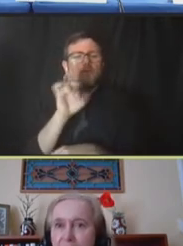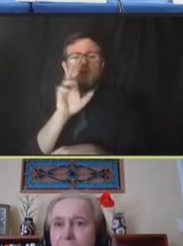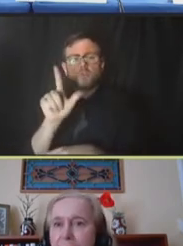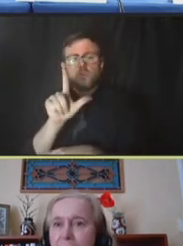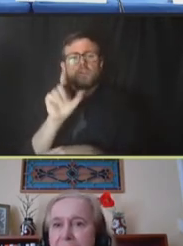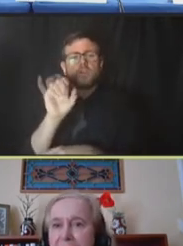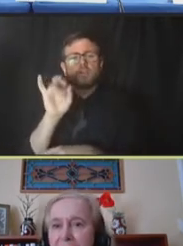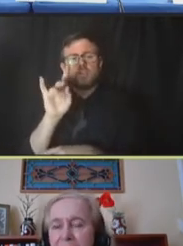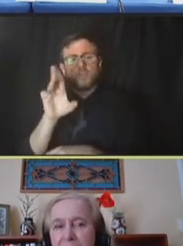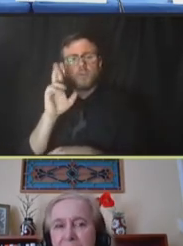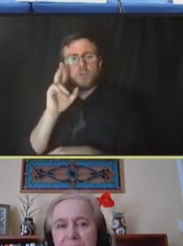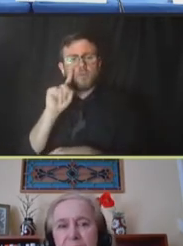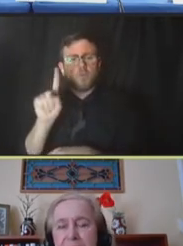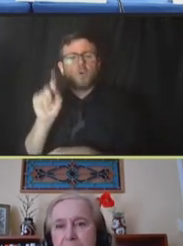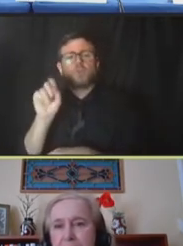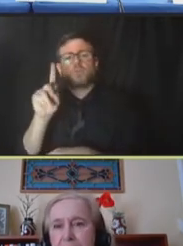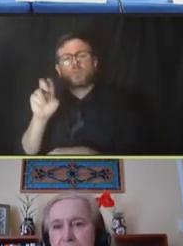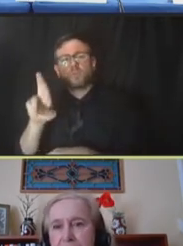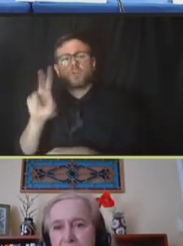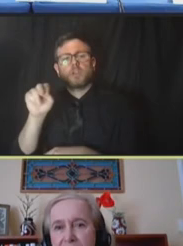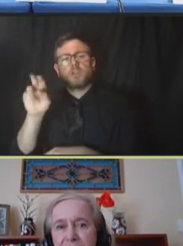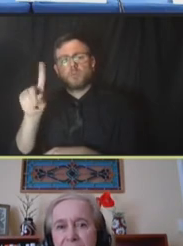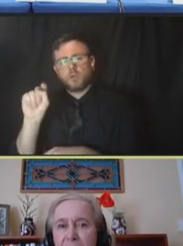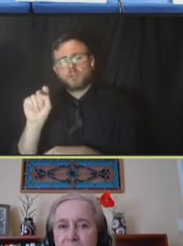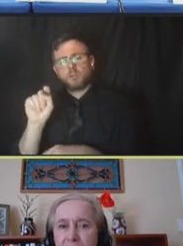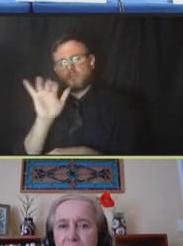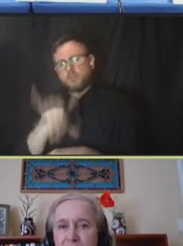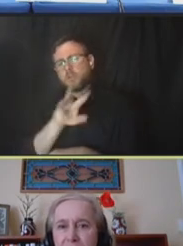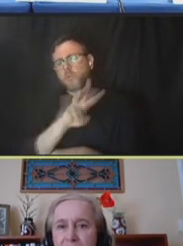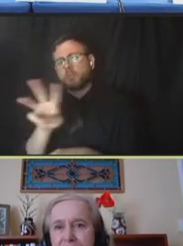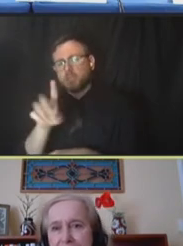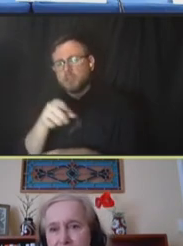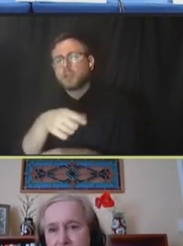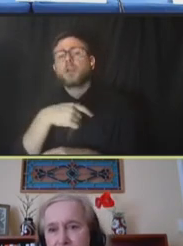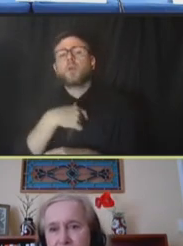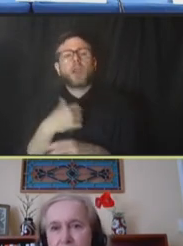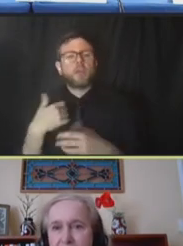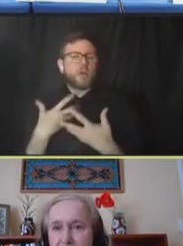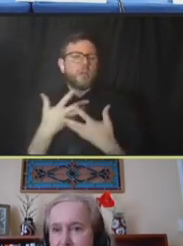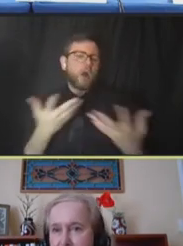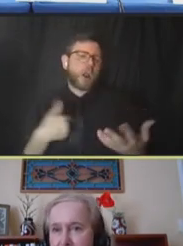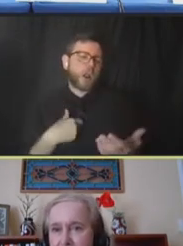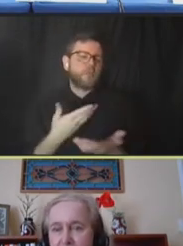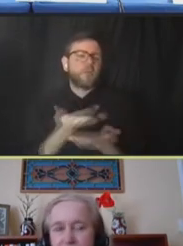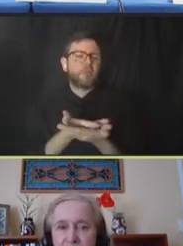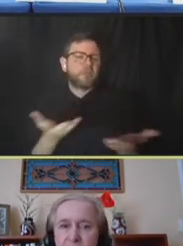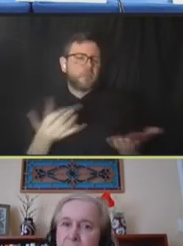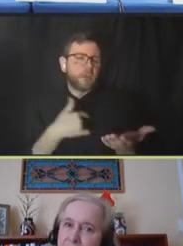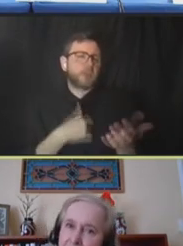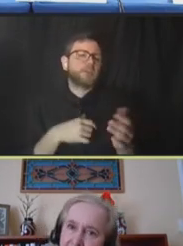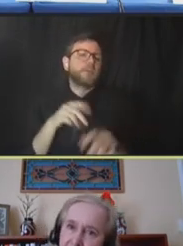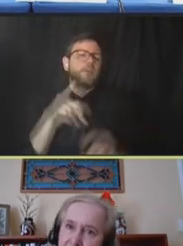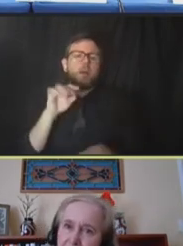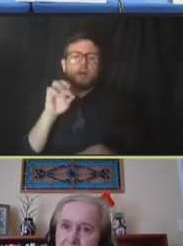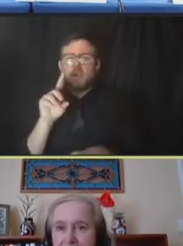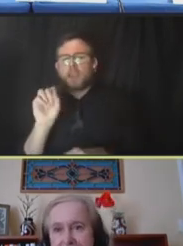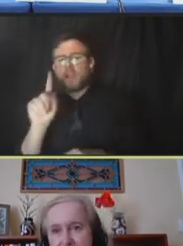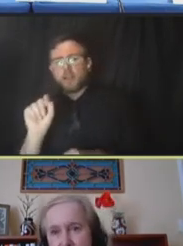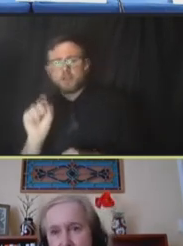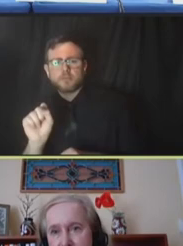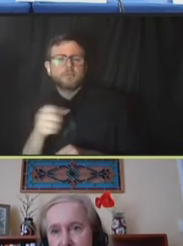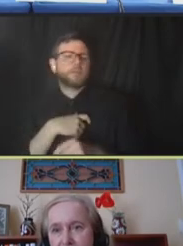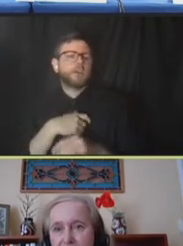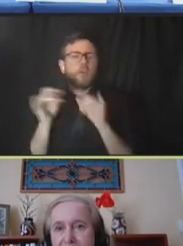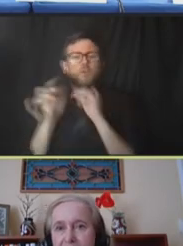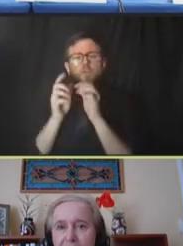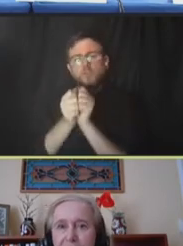where we have a lot of materials, a lot of our articles, lectures, podcasts, interviews with the media, and